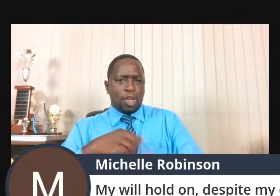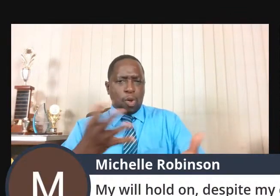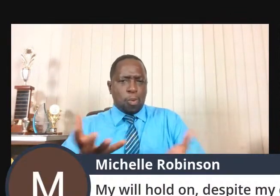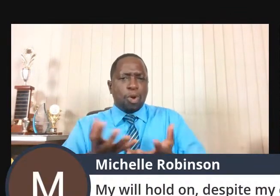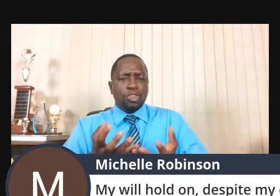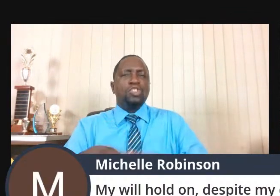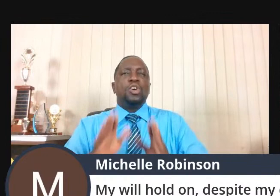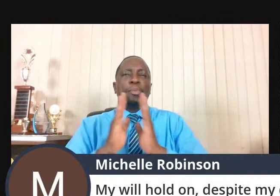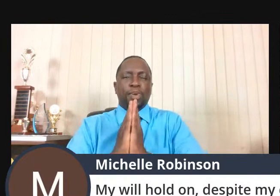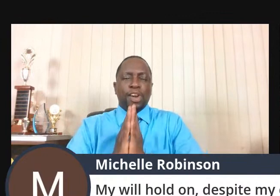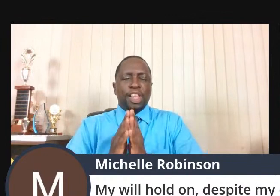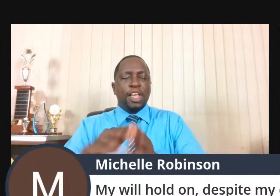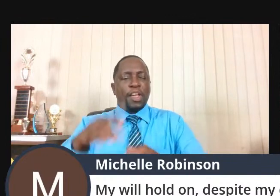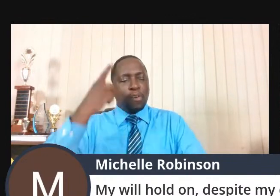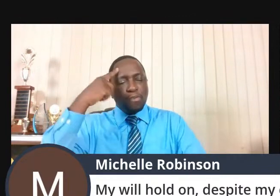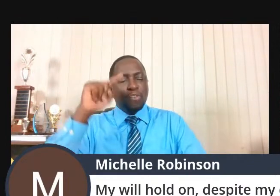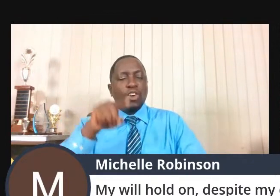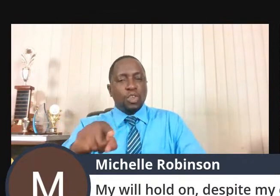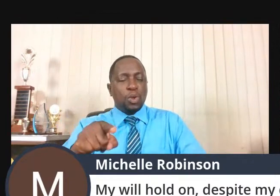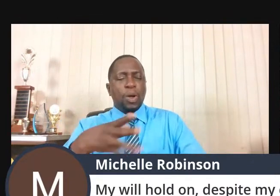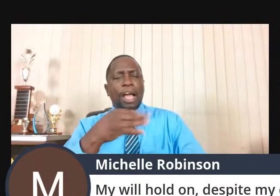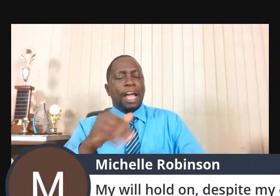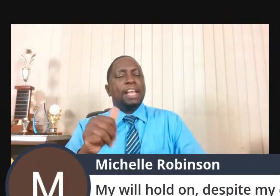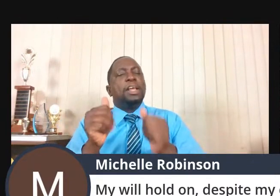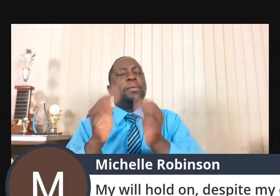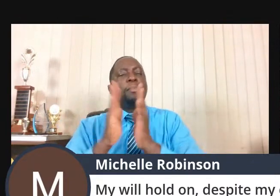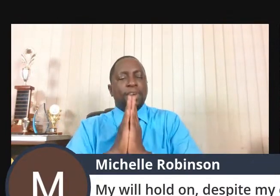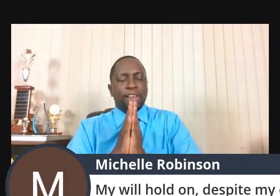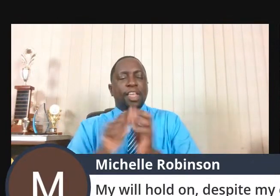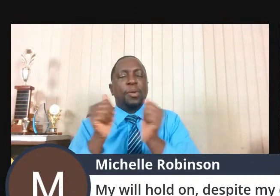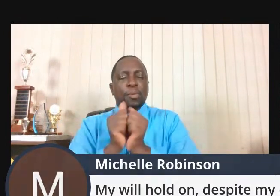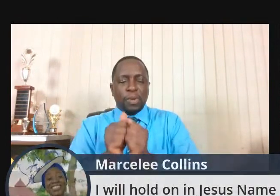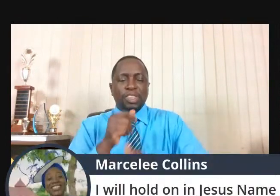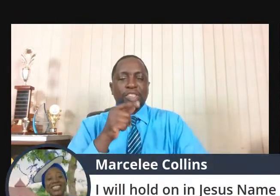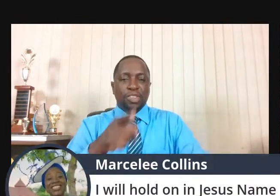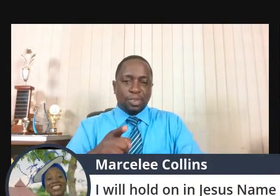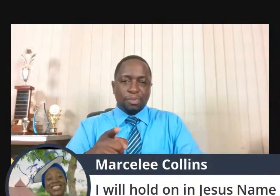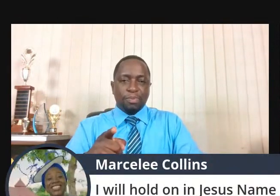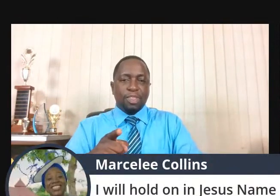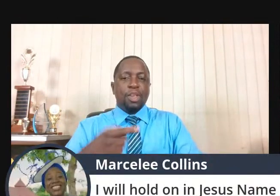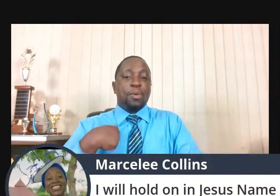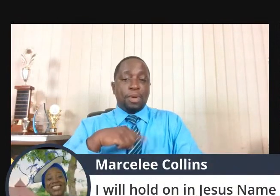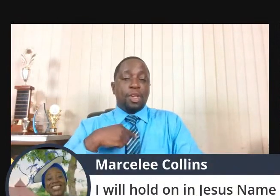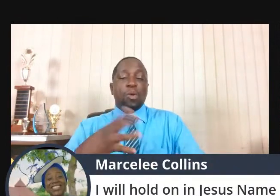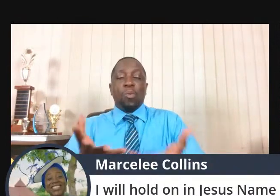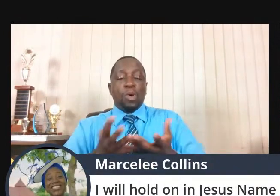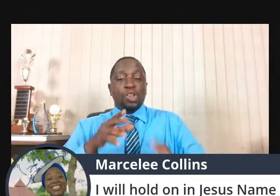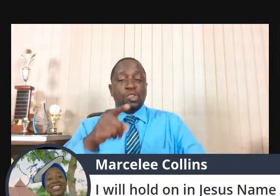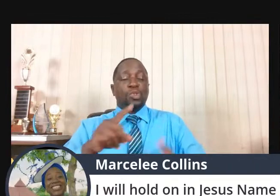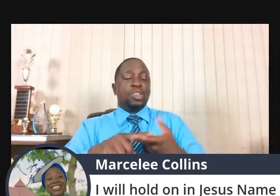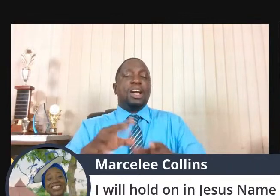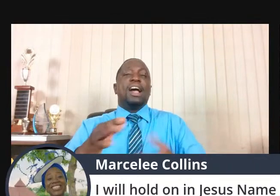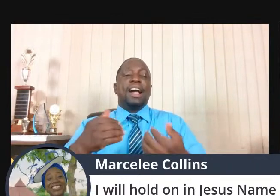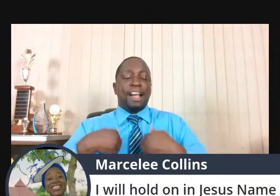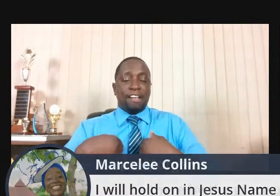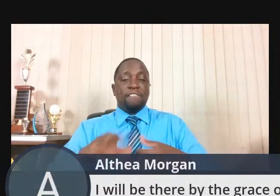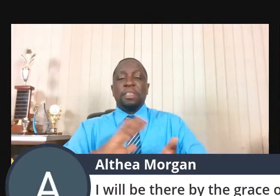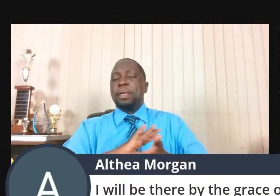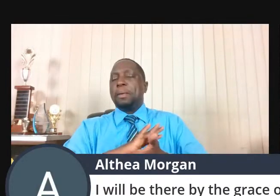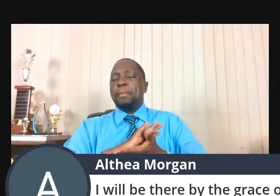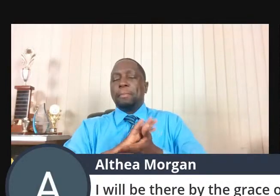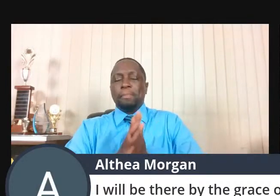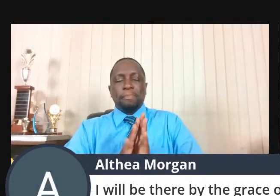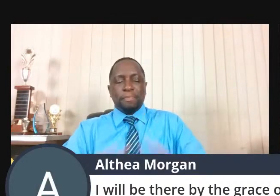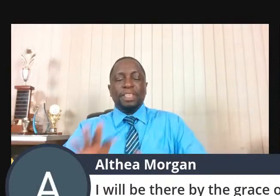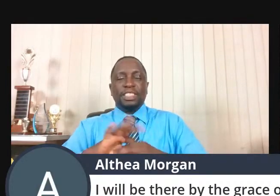to pray with you. We want you to have peace of mind. No matter what you're going